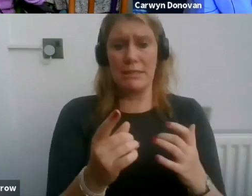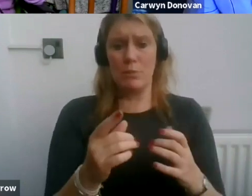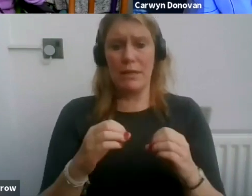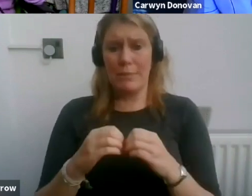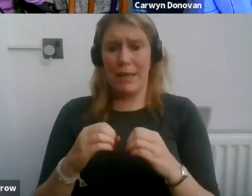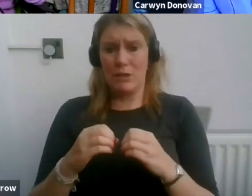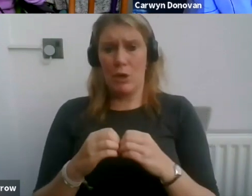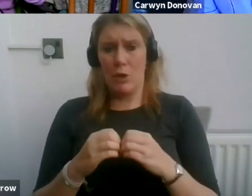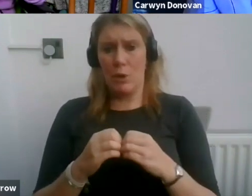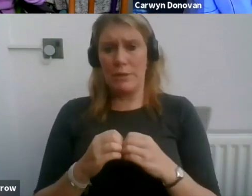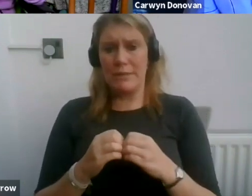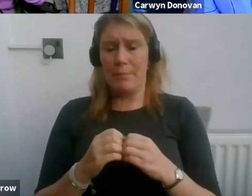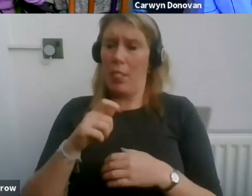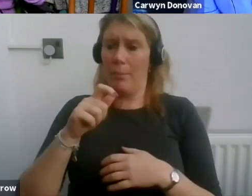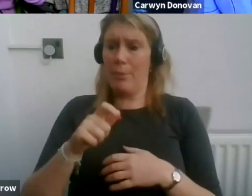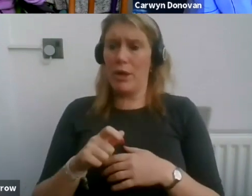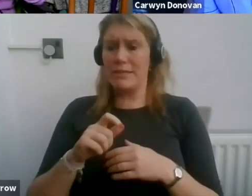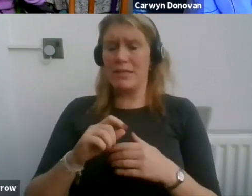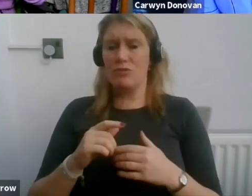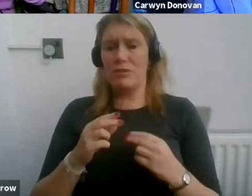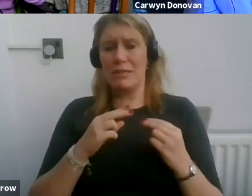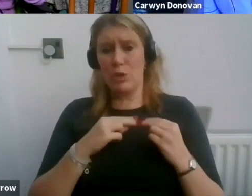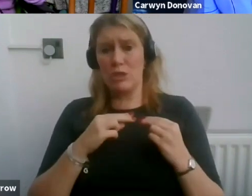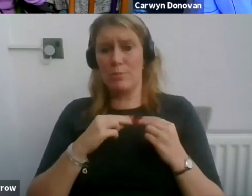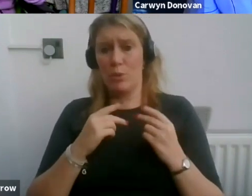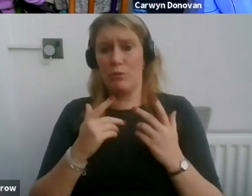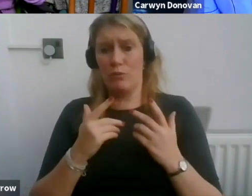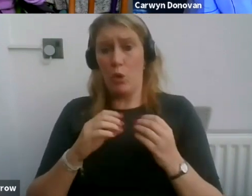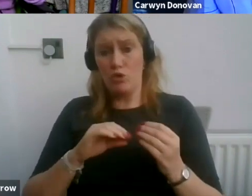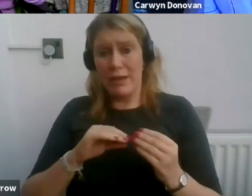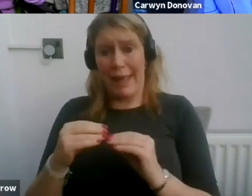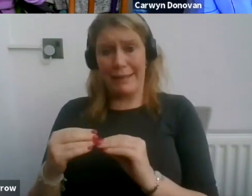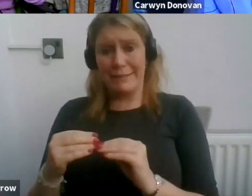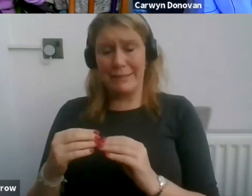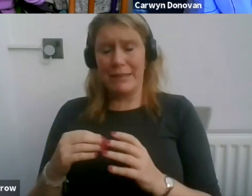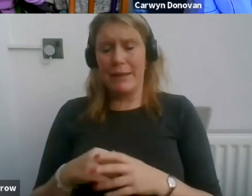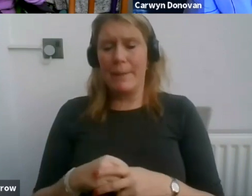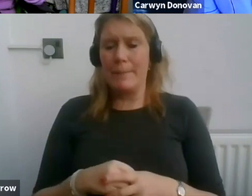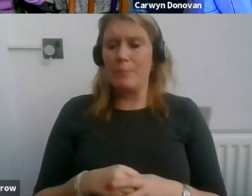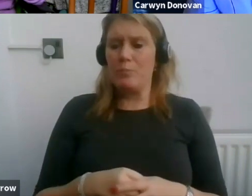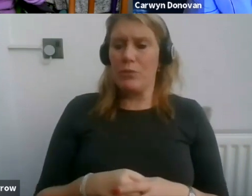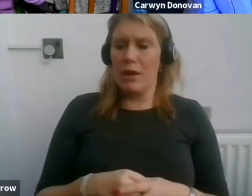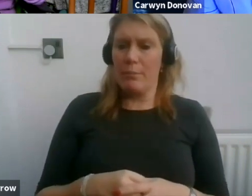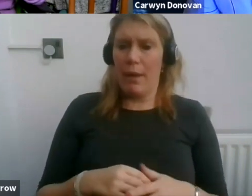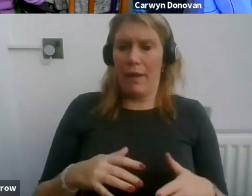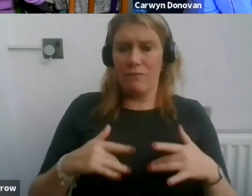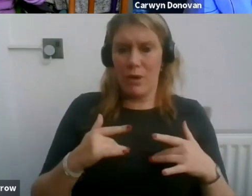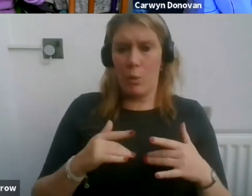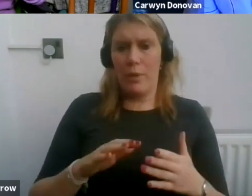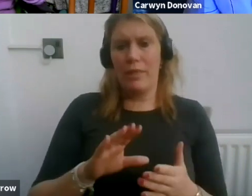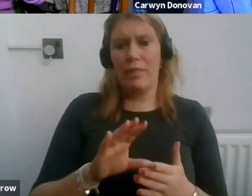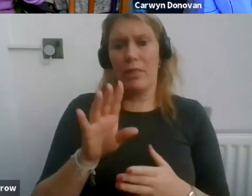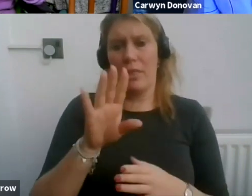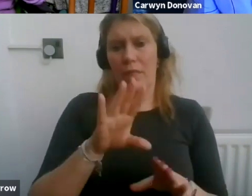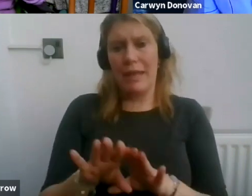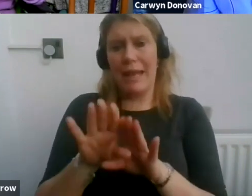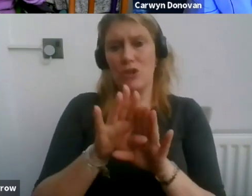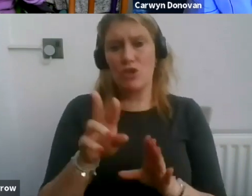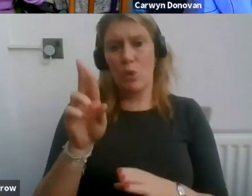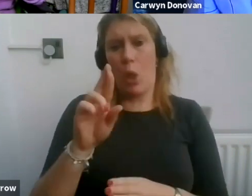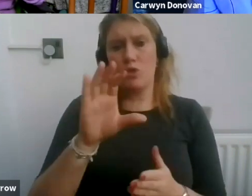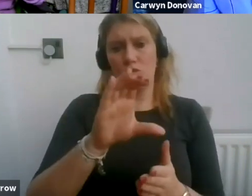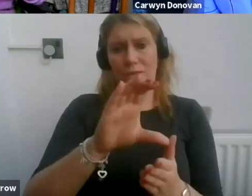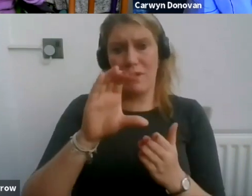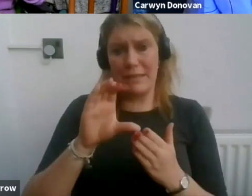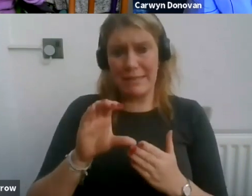all of the push in the arts around diversity that's come from lottery funding seems to have just